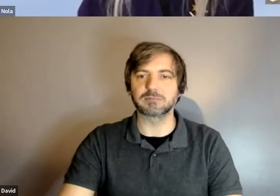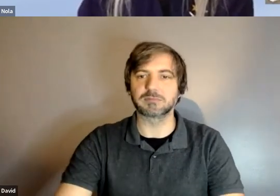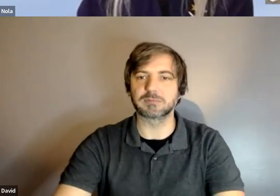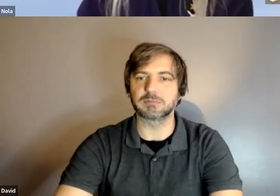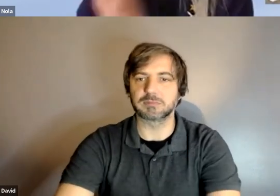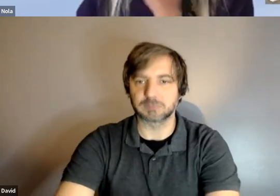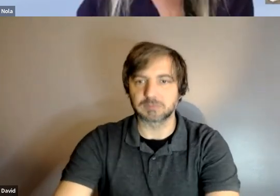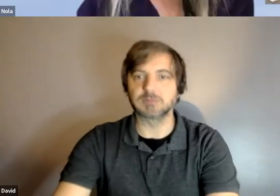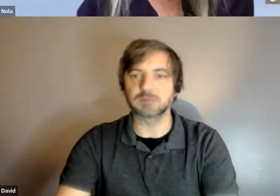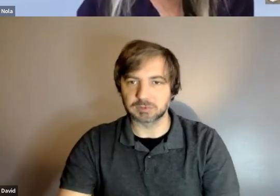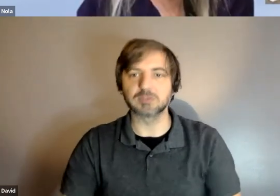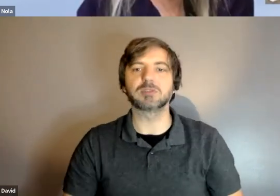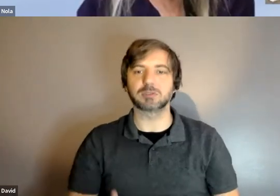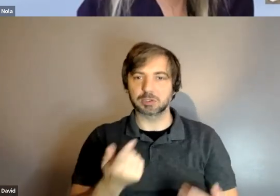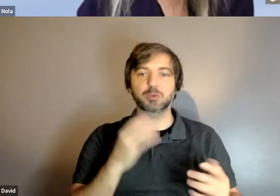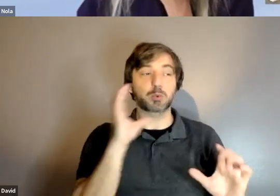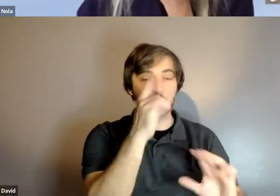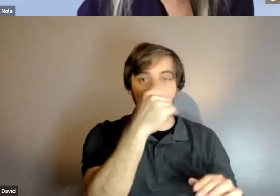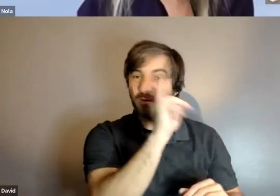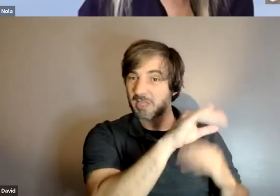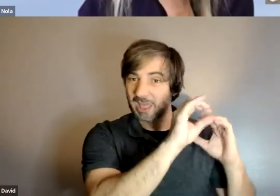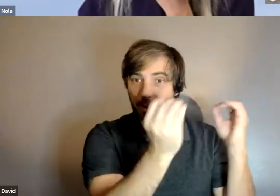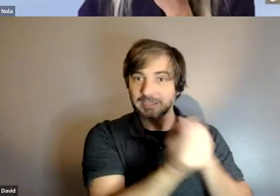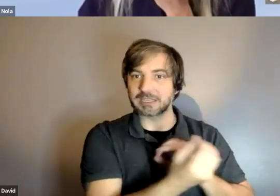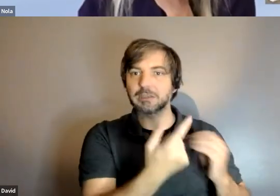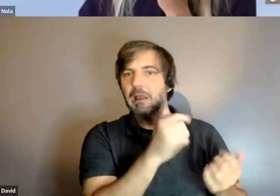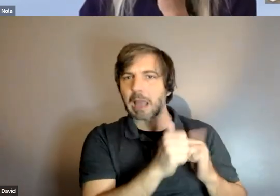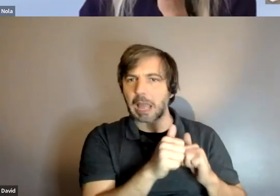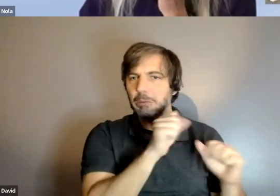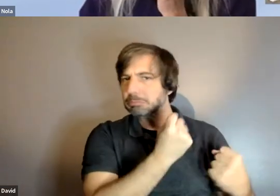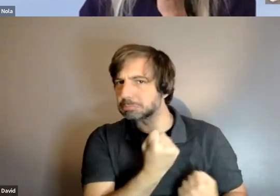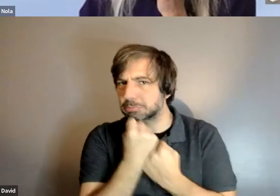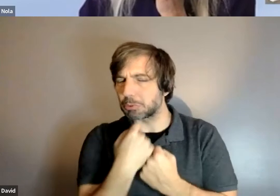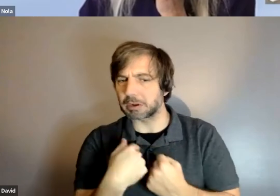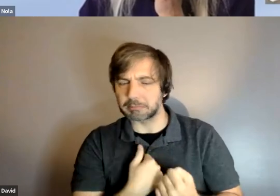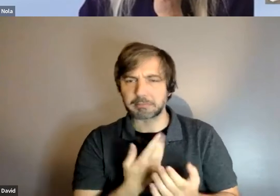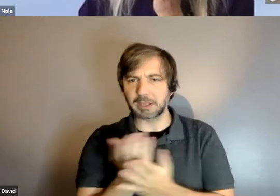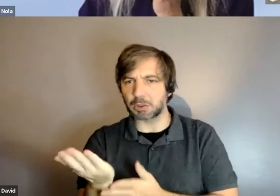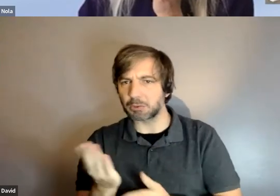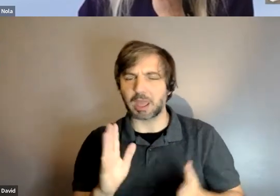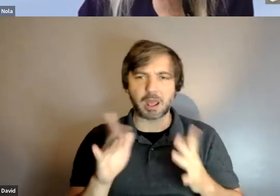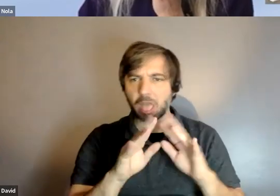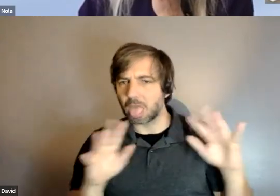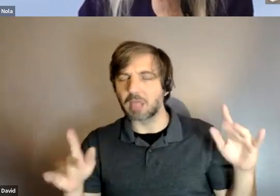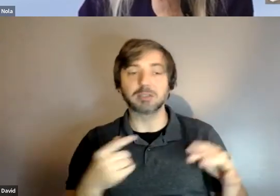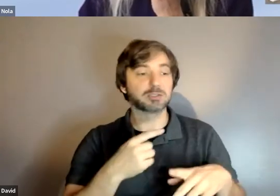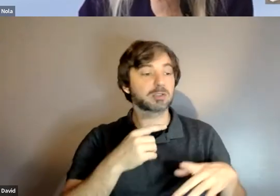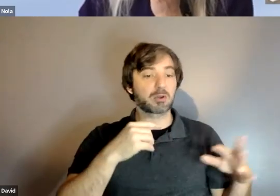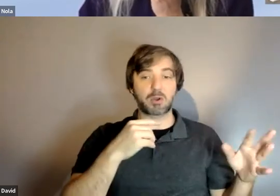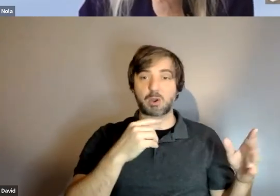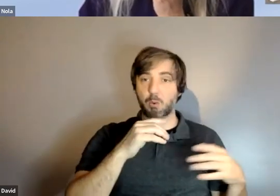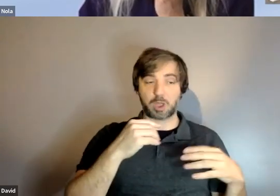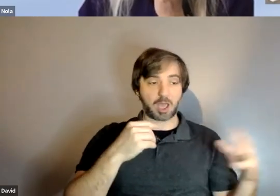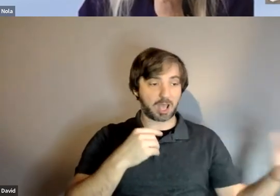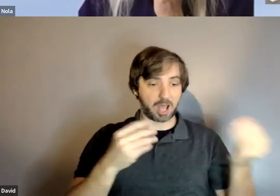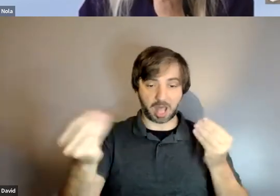me and and as a team throughout throughout our working career and beyond so once that all came into pieces